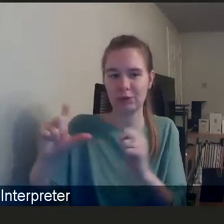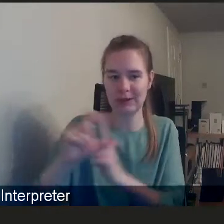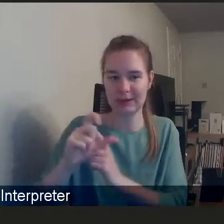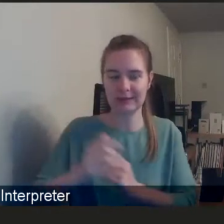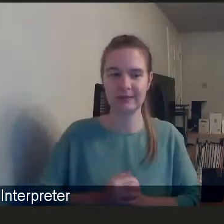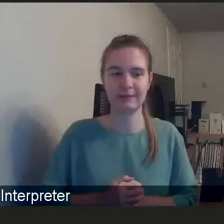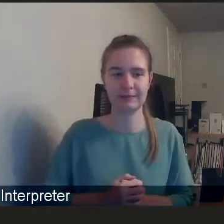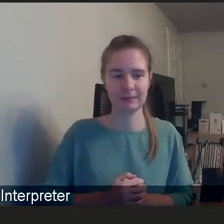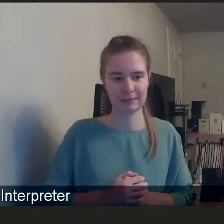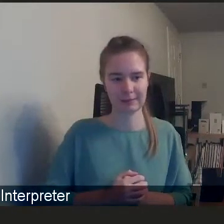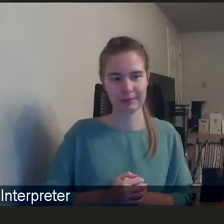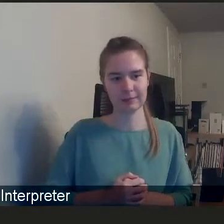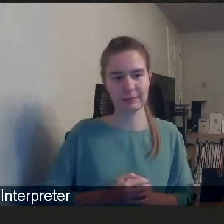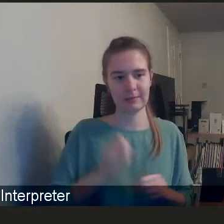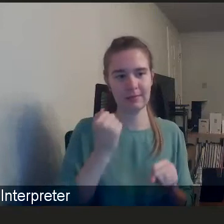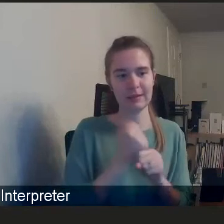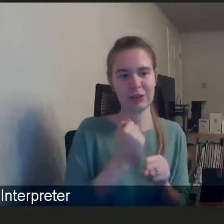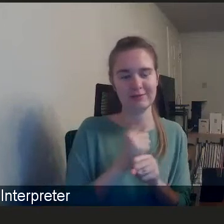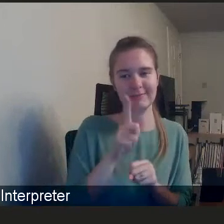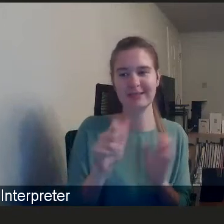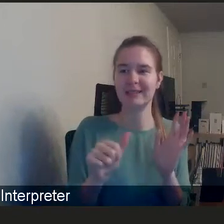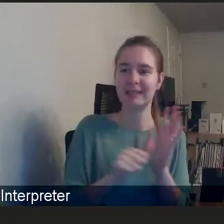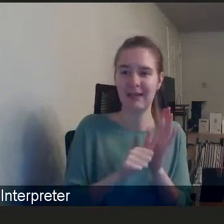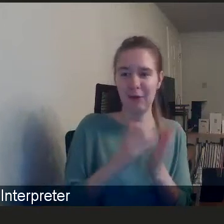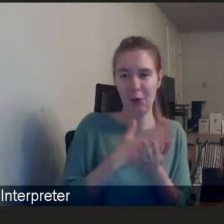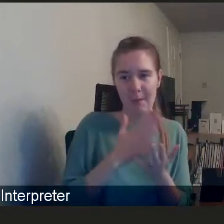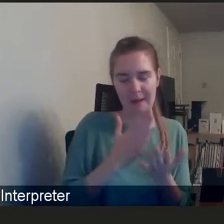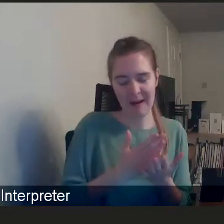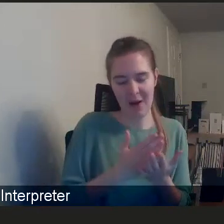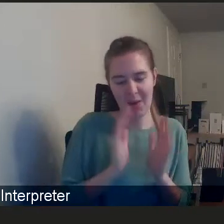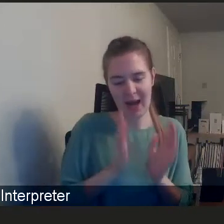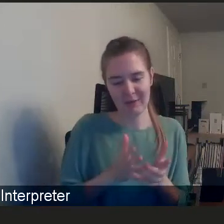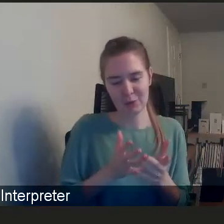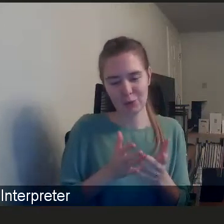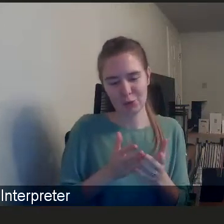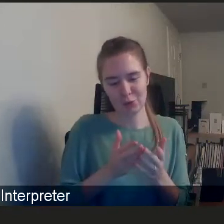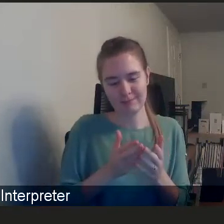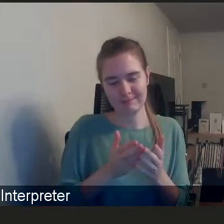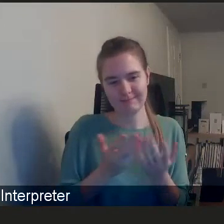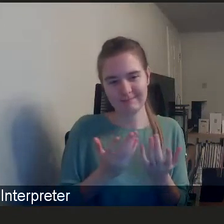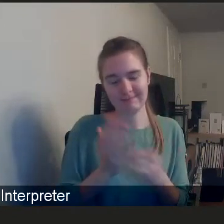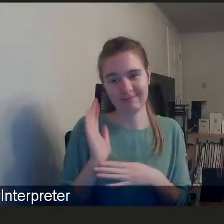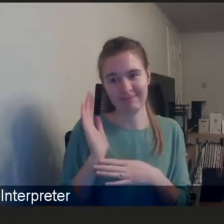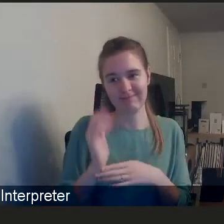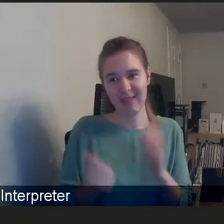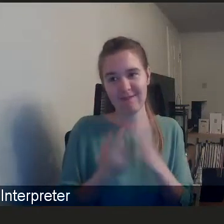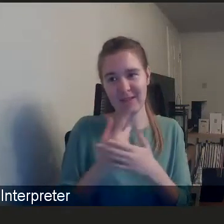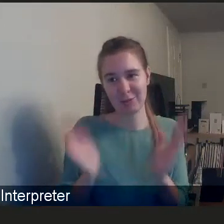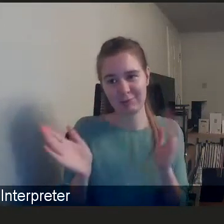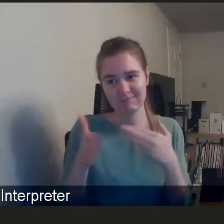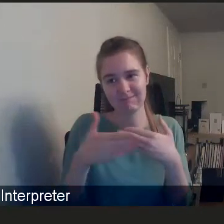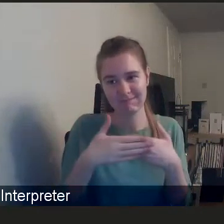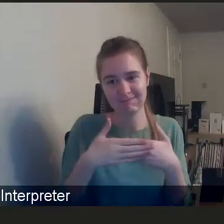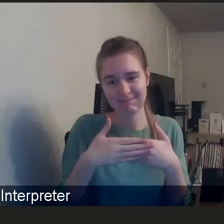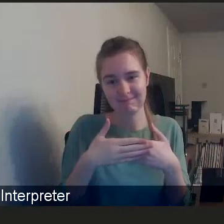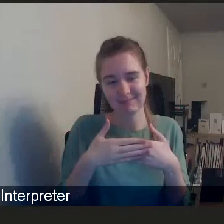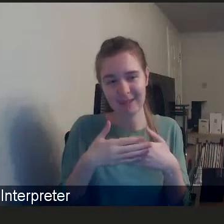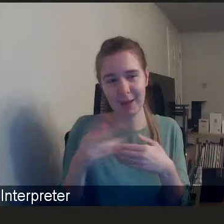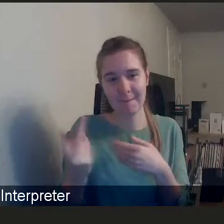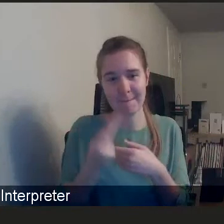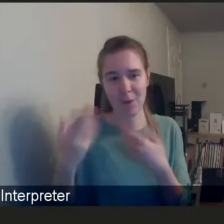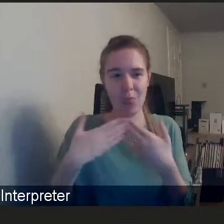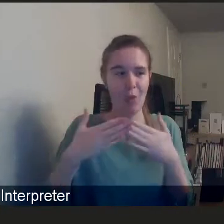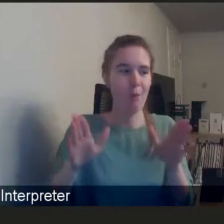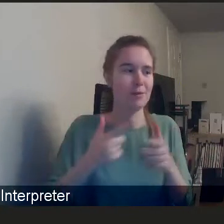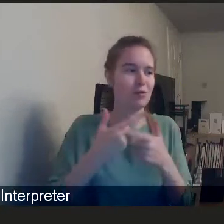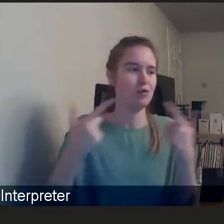the, the, the difficult part where I have to bring the event to, to a close, when you've, you've opened up so many